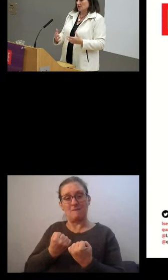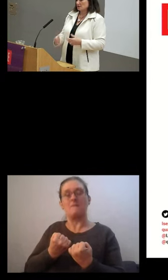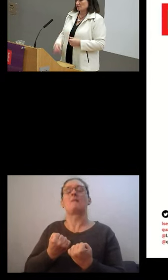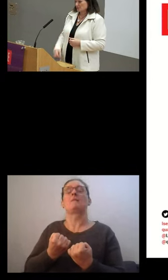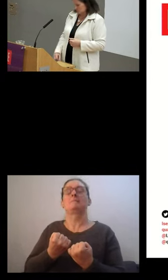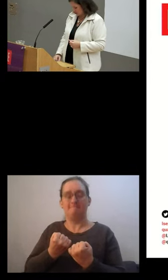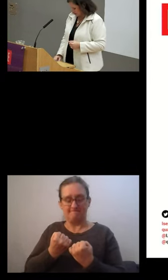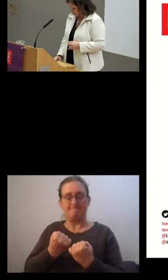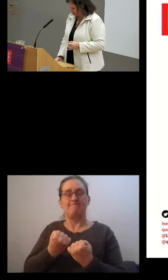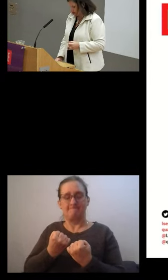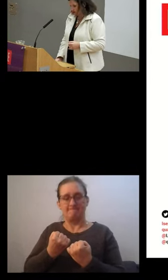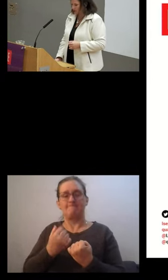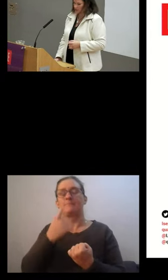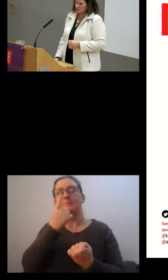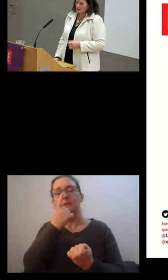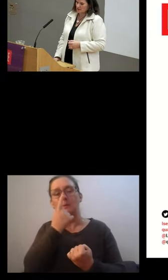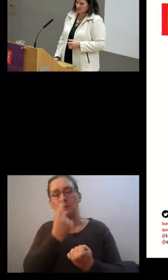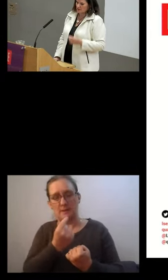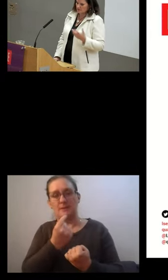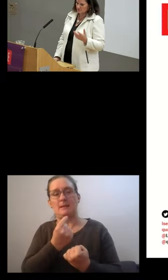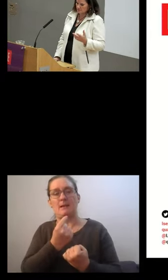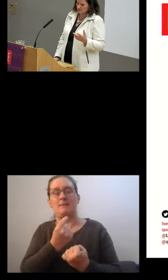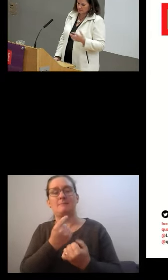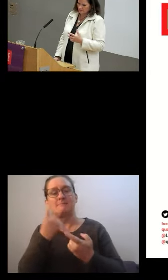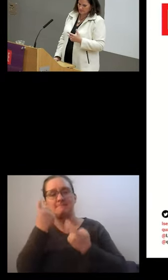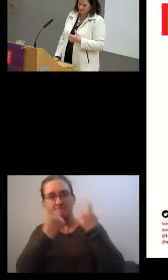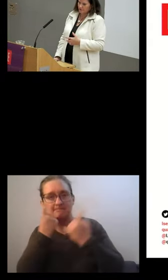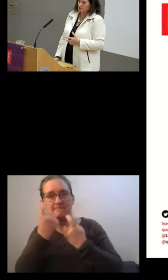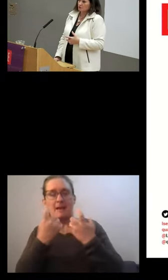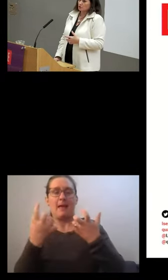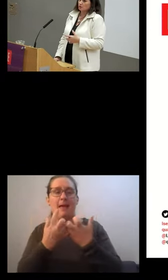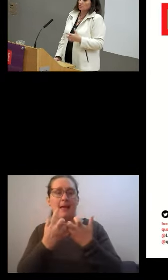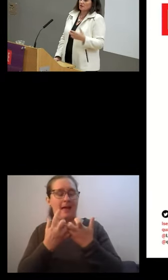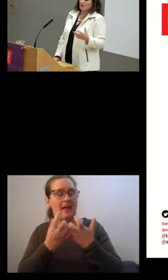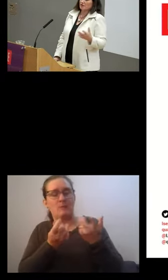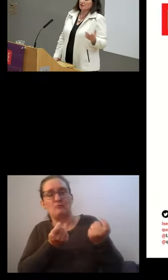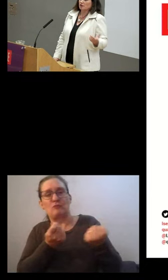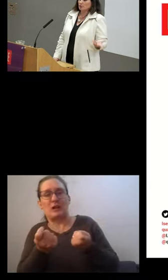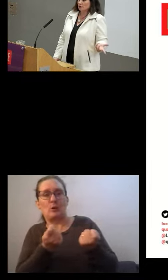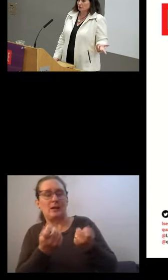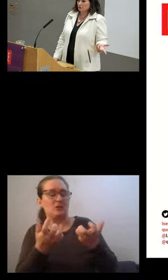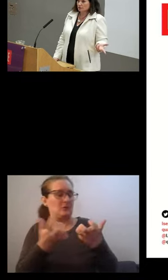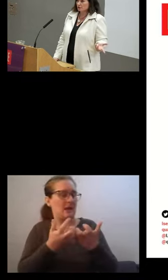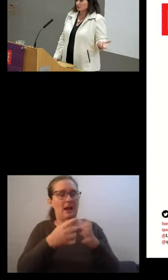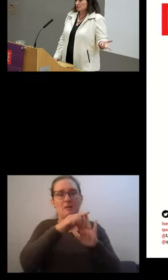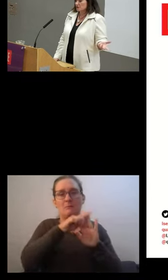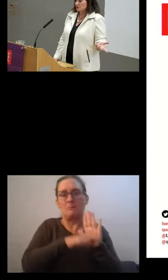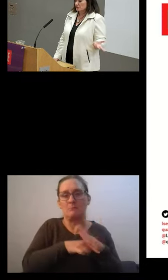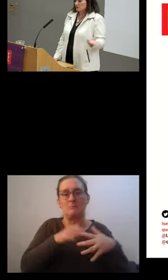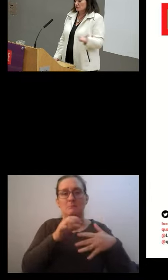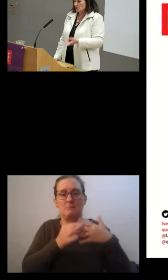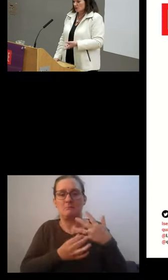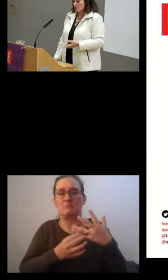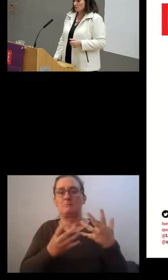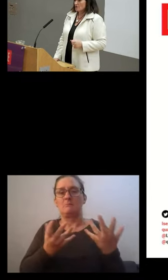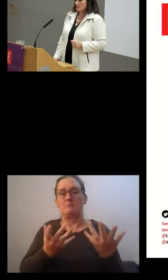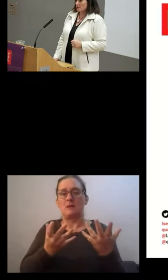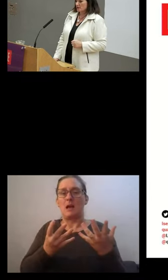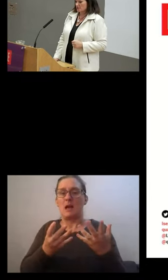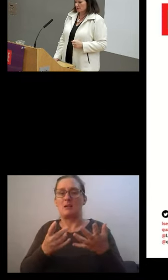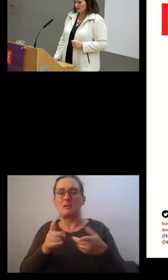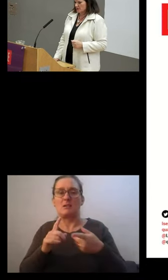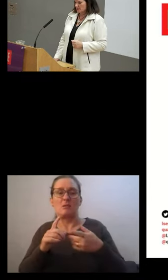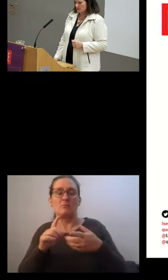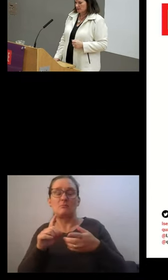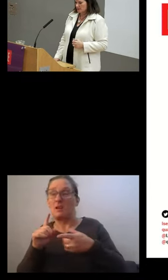in our discussions of regulation and, for example, do we rely on economic growth to resolve these issues or are